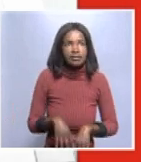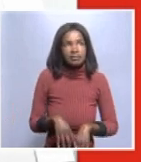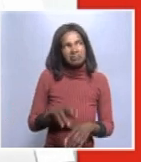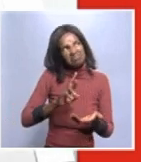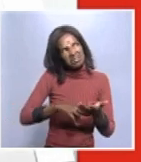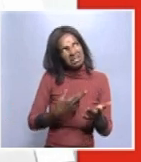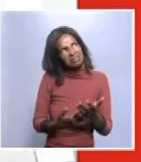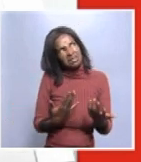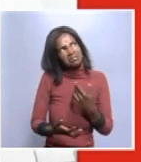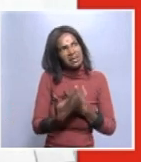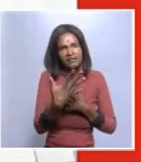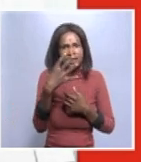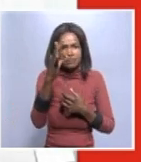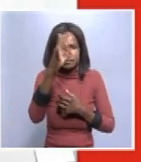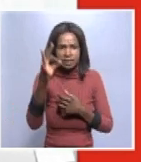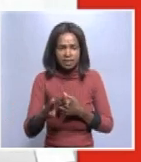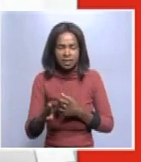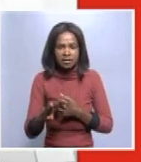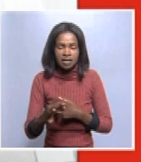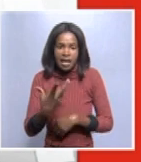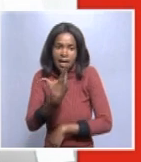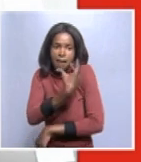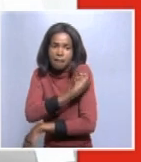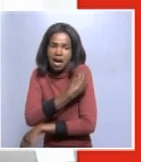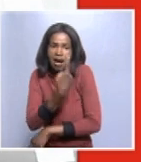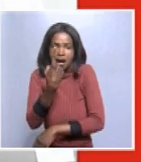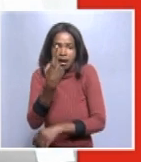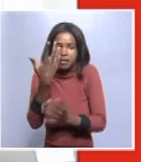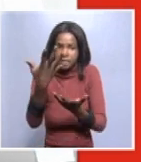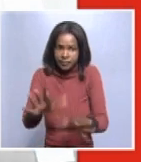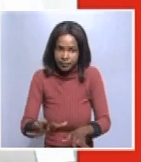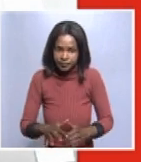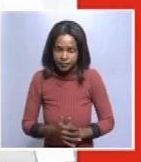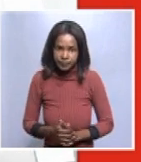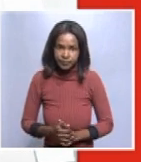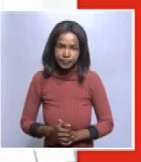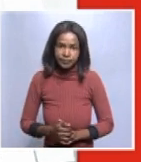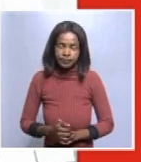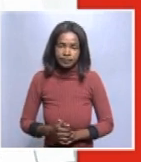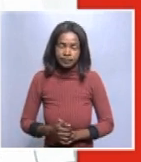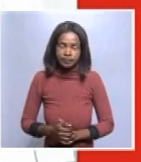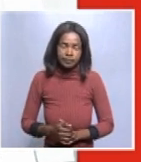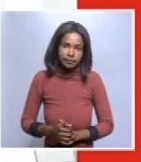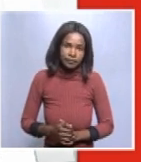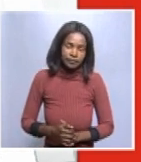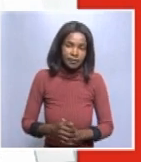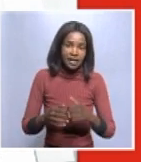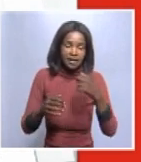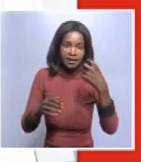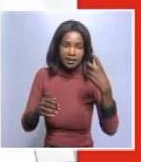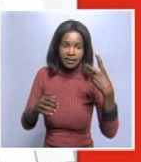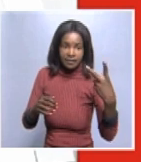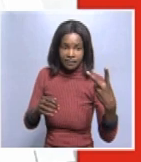have received 1 dose of COVID-19 and of which 2